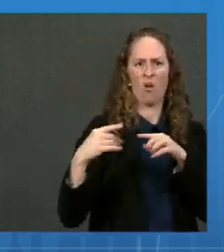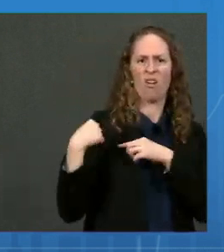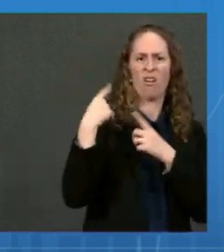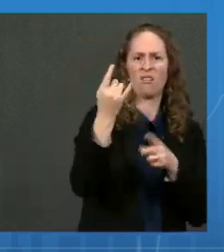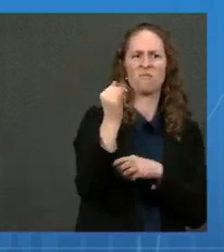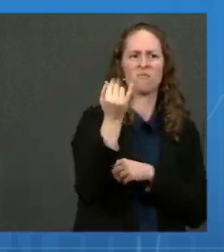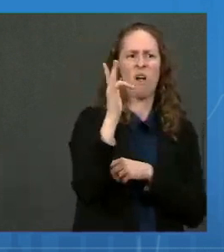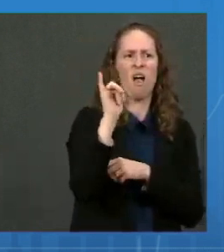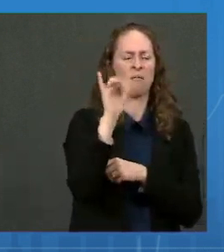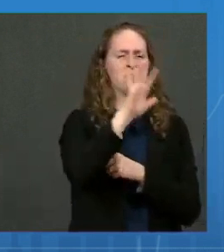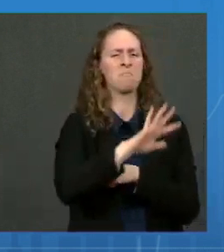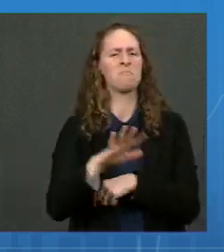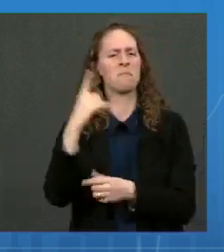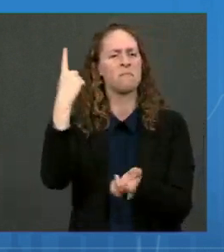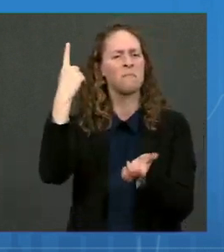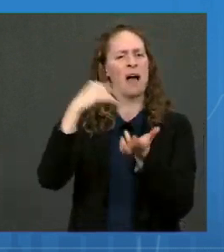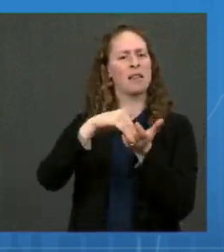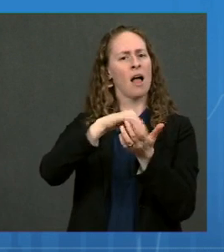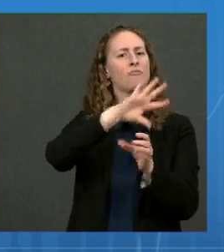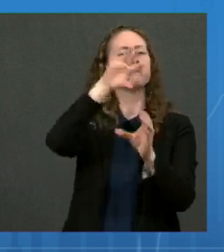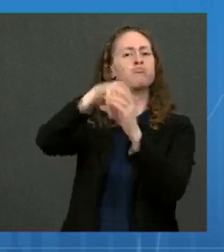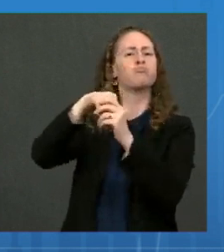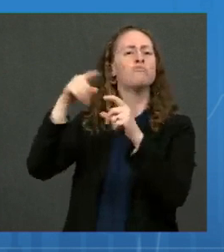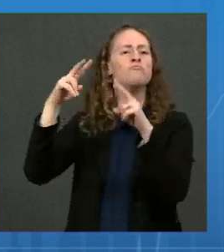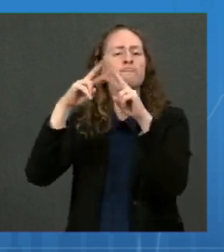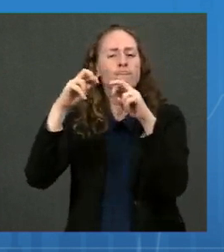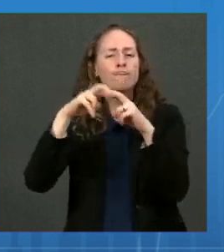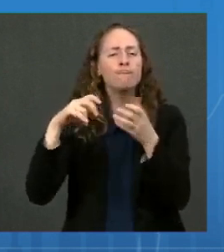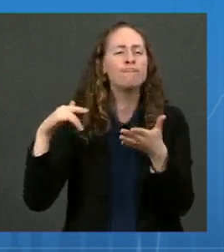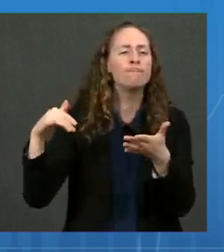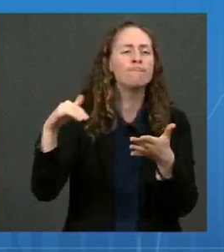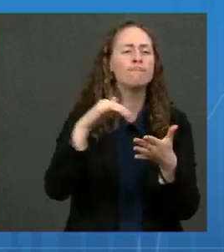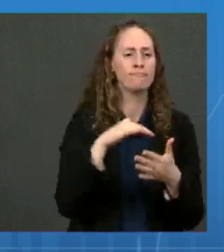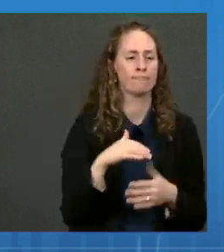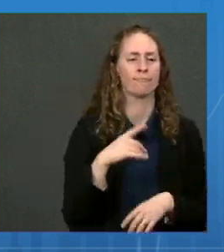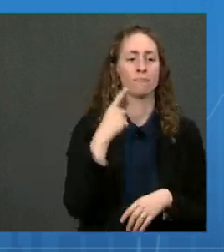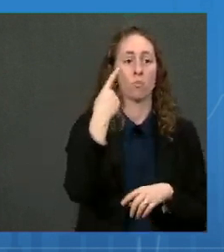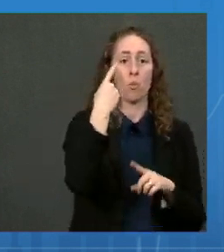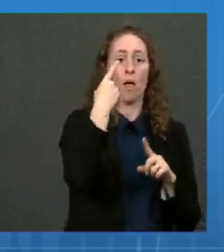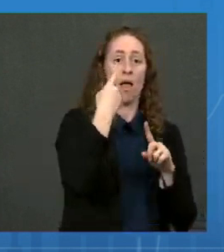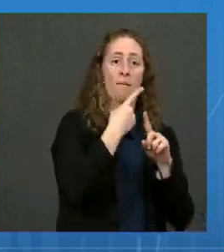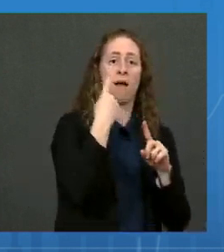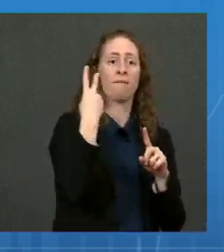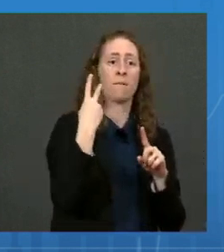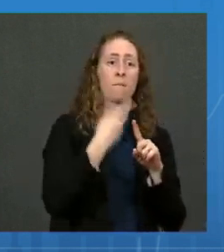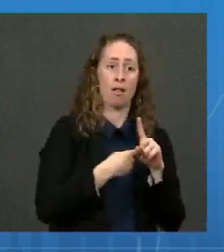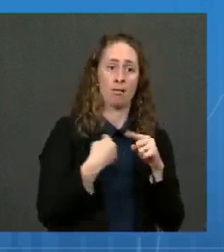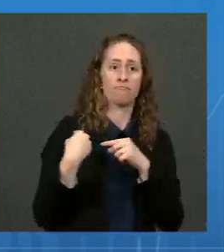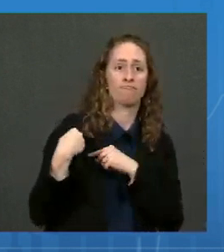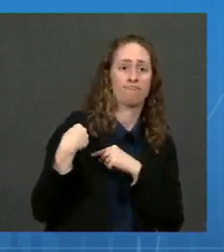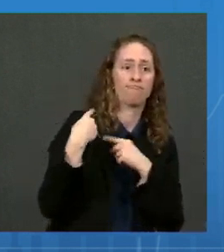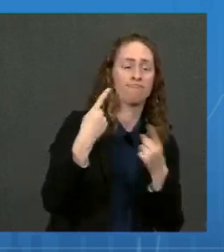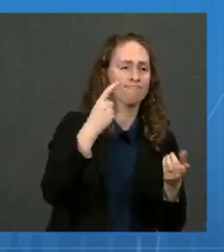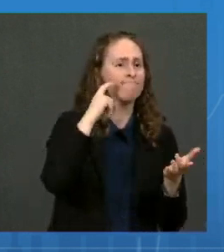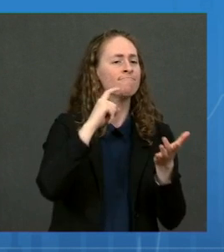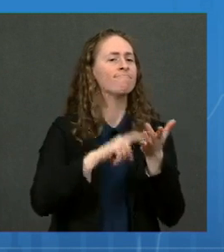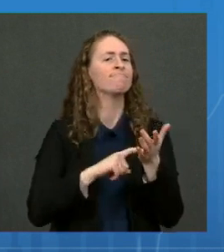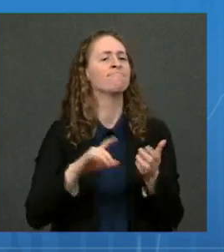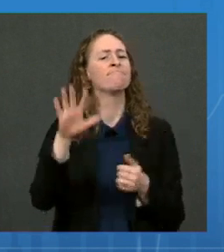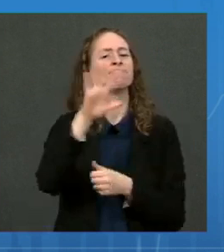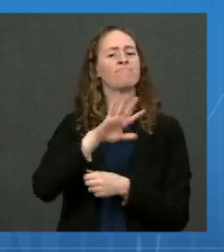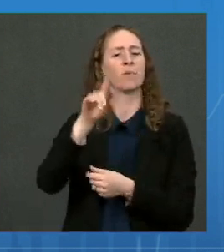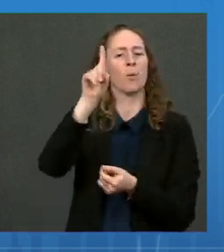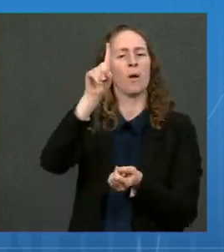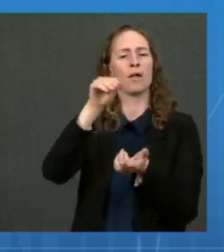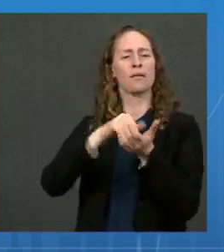analysis, and in the first month and a half of learning, there were 113 COVID-19 outbreaks in schools that had no mask